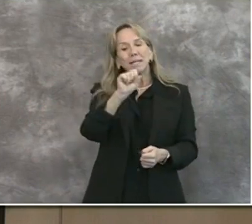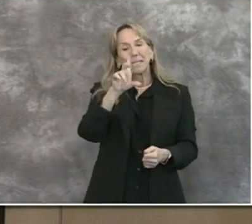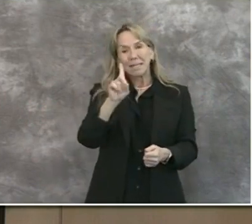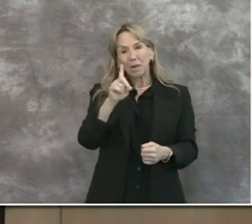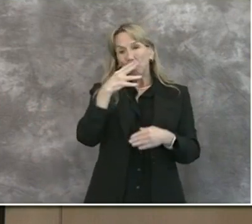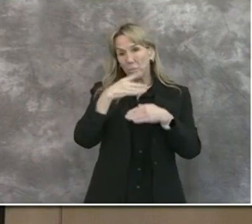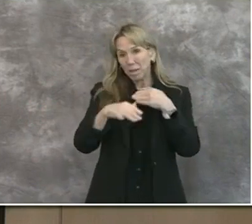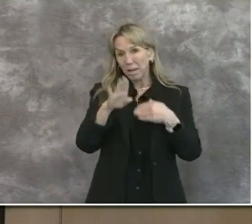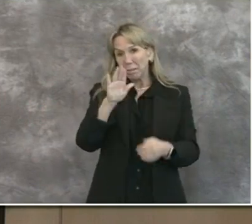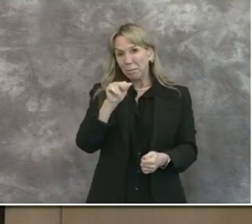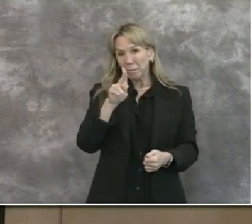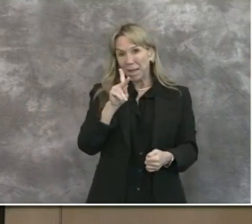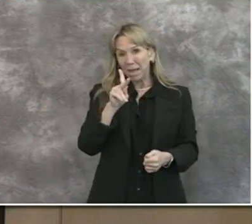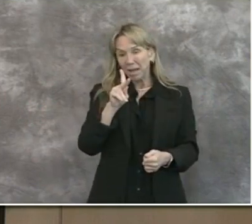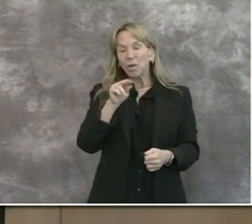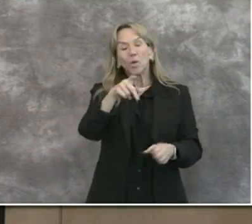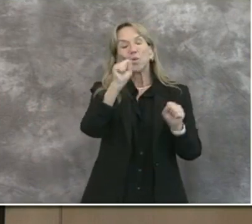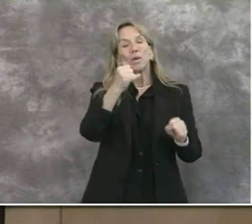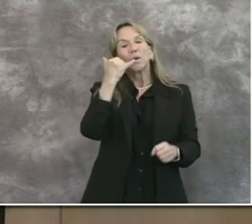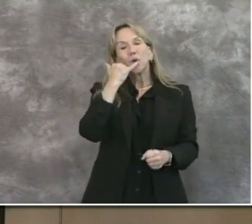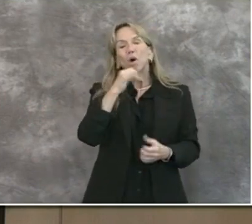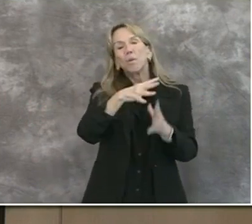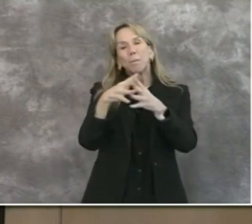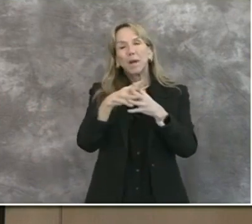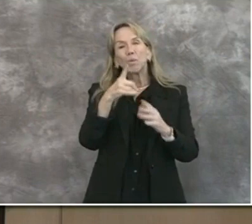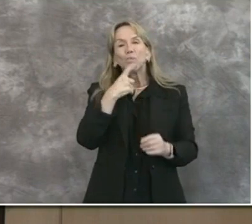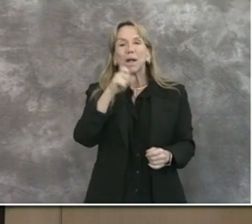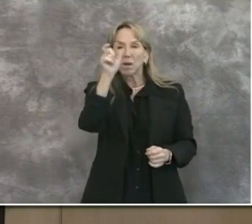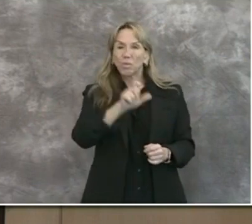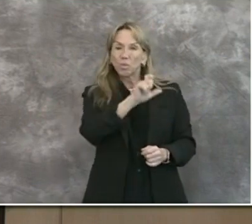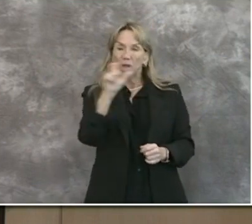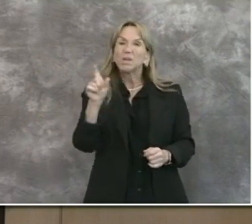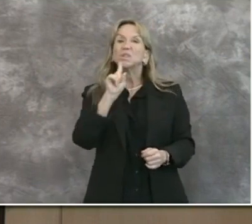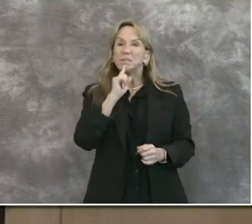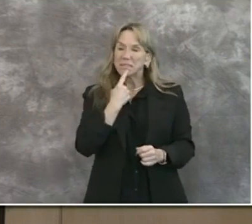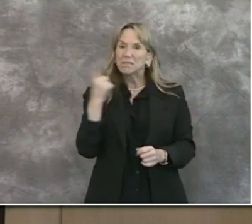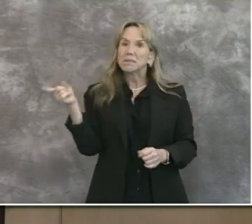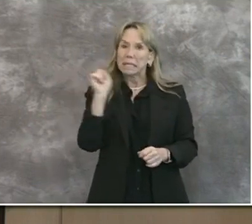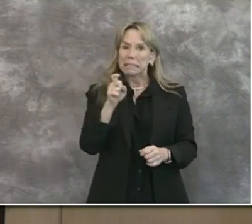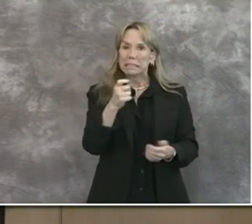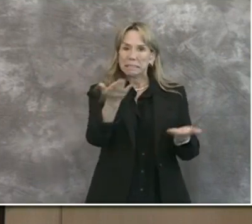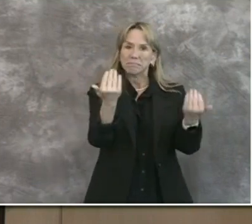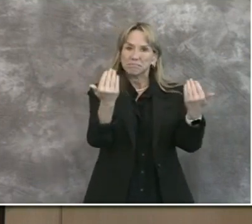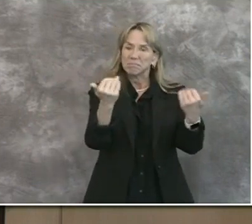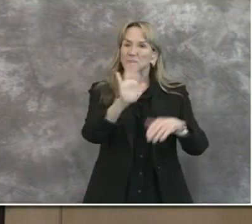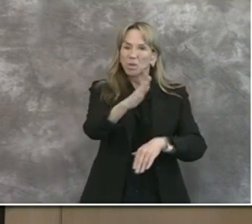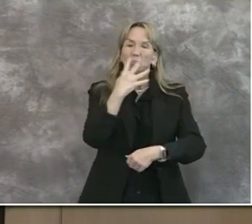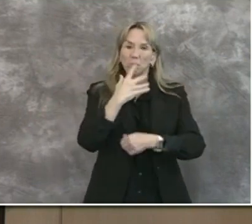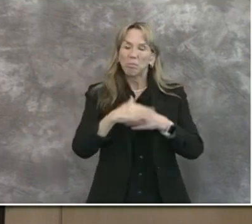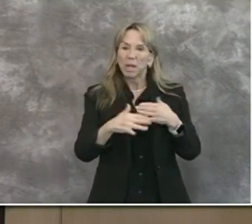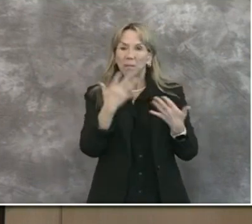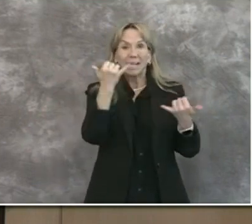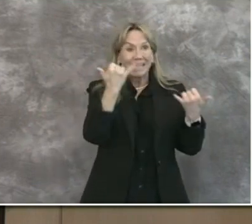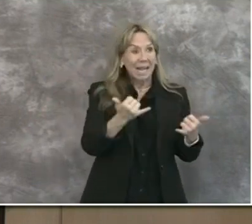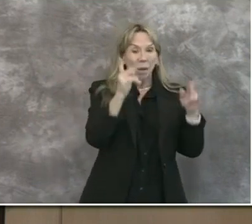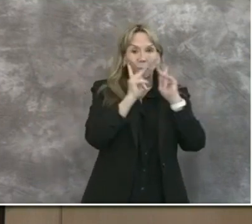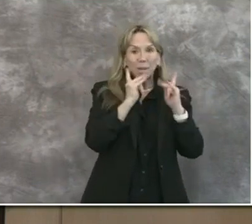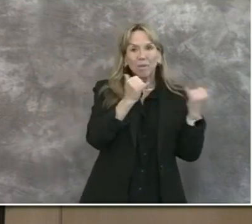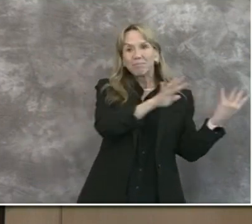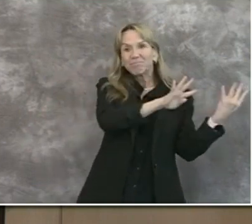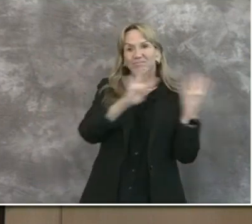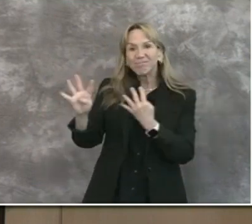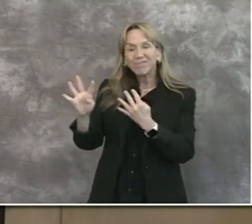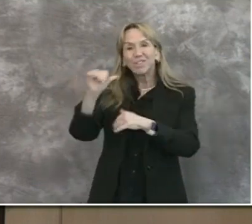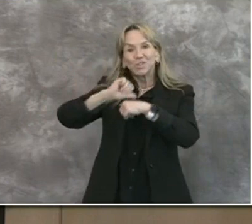American Red Cross and arrange to do that. They critically need your blood because people now are getting elective surgeries and,